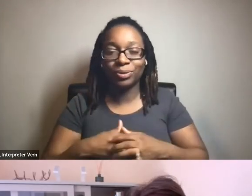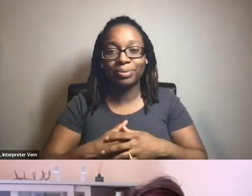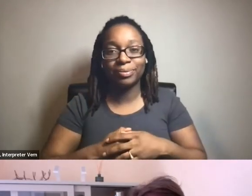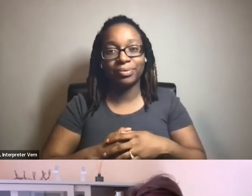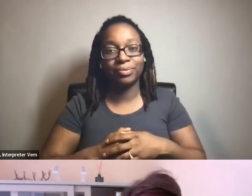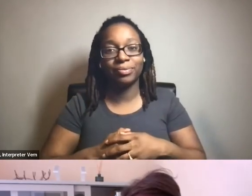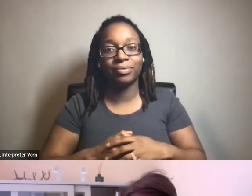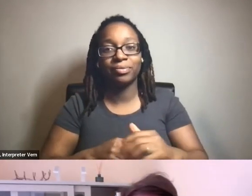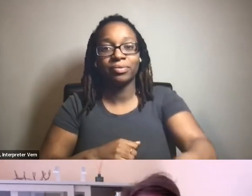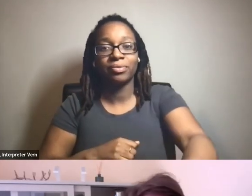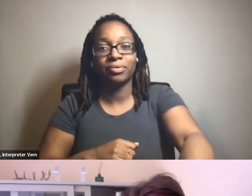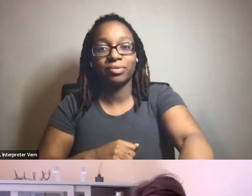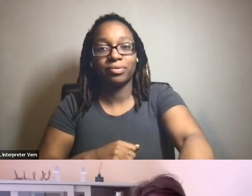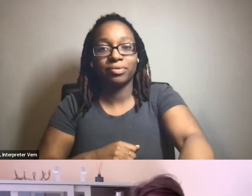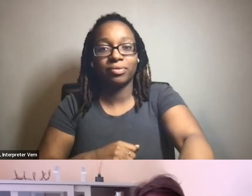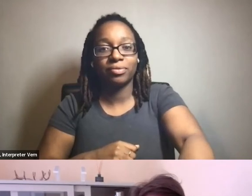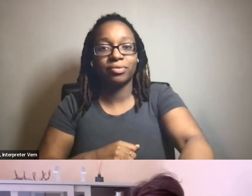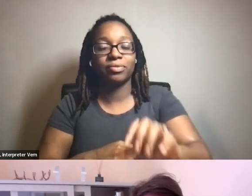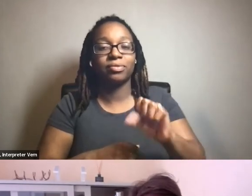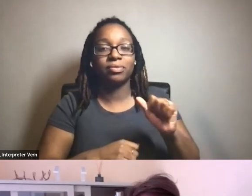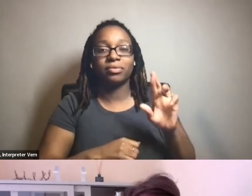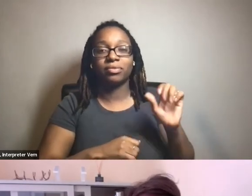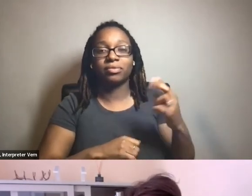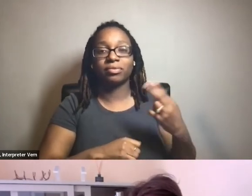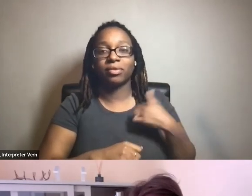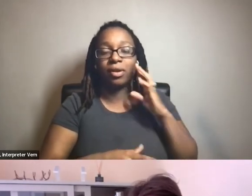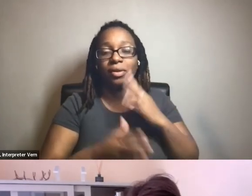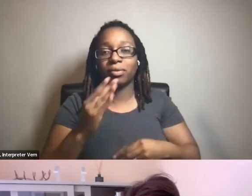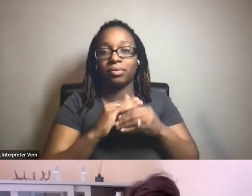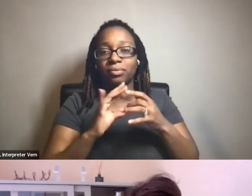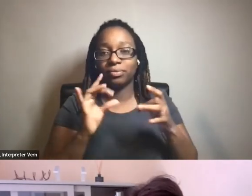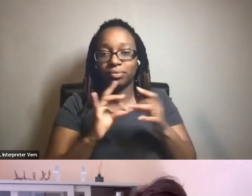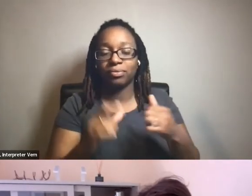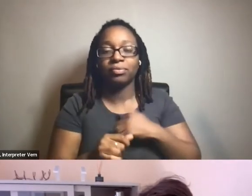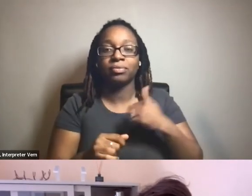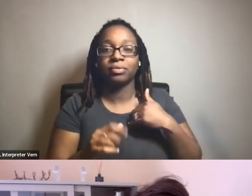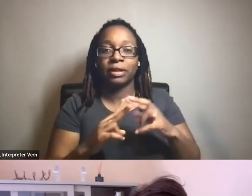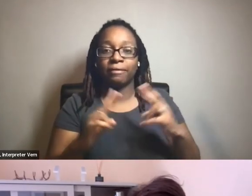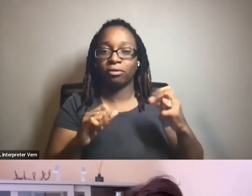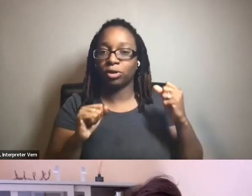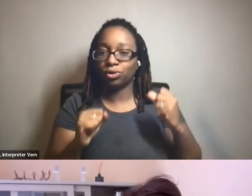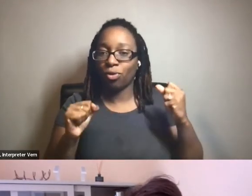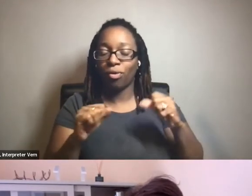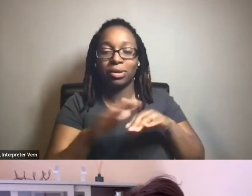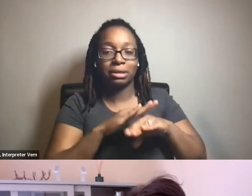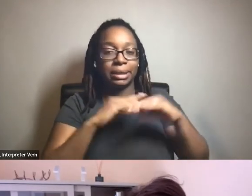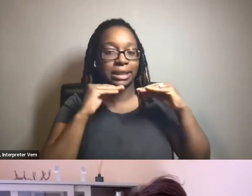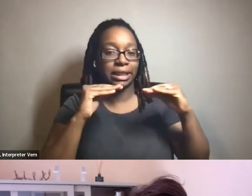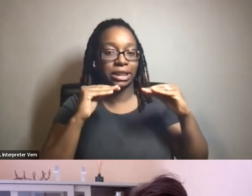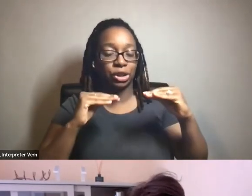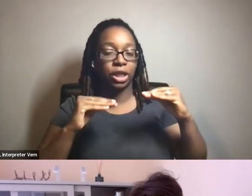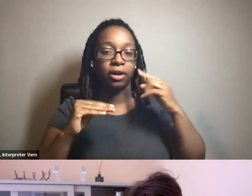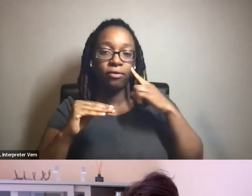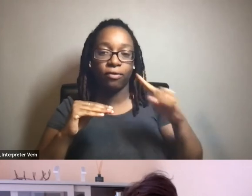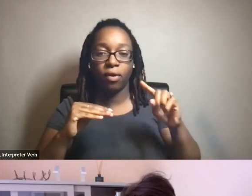Um, so I'll, chip in. Um, so at Southampton, we, we traditionally have had very strong sort of accessibility teaching led by Professor Mike